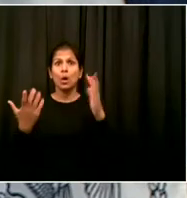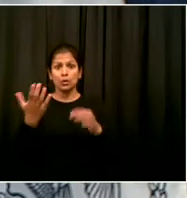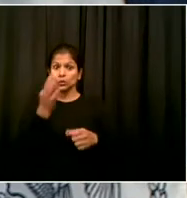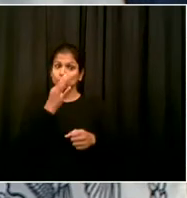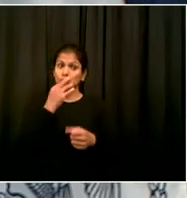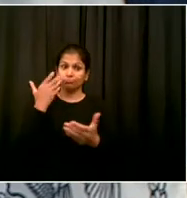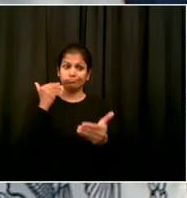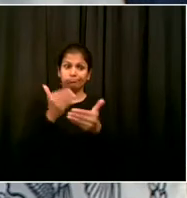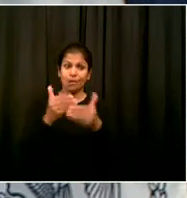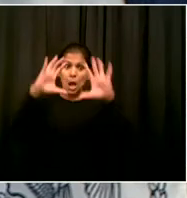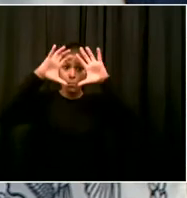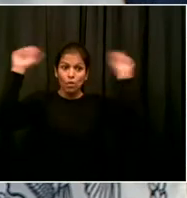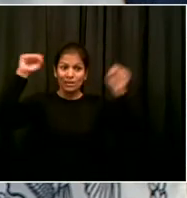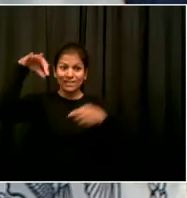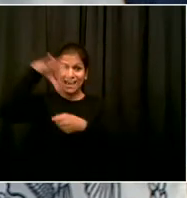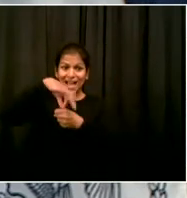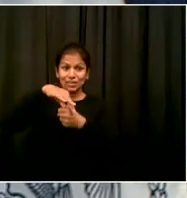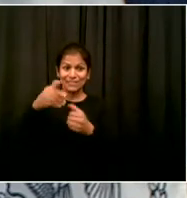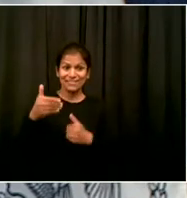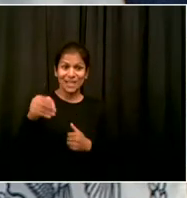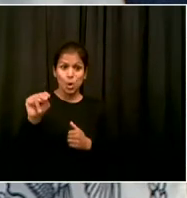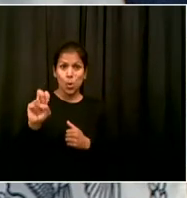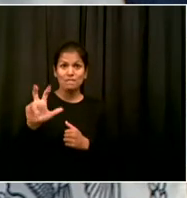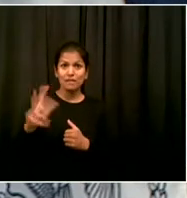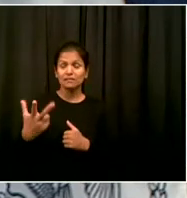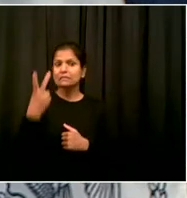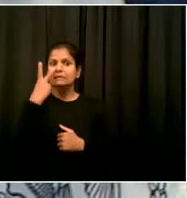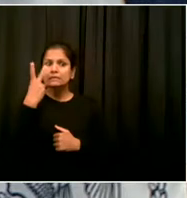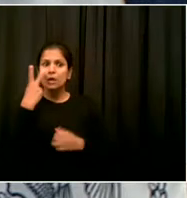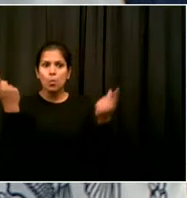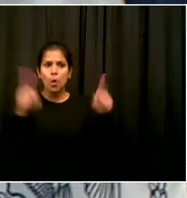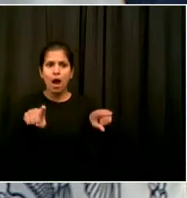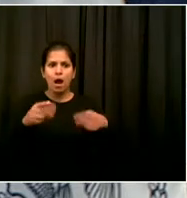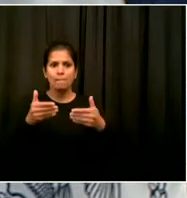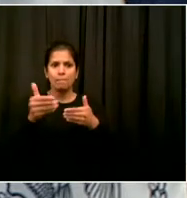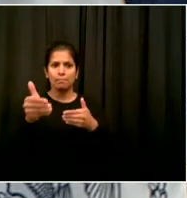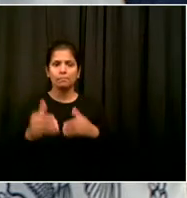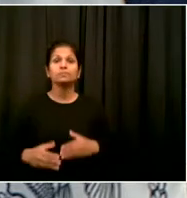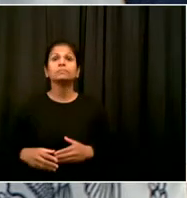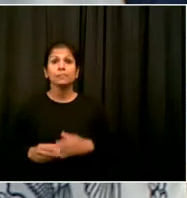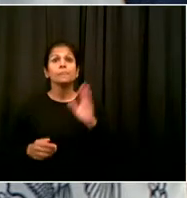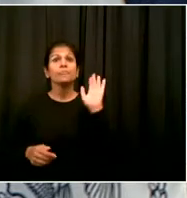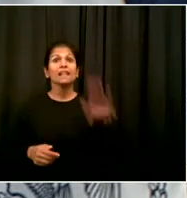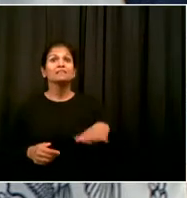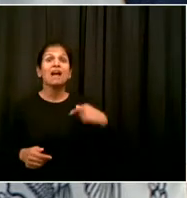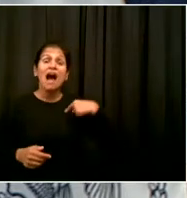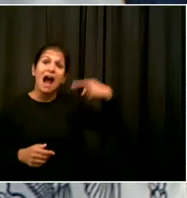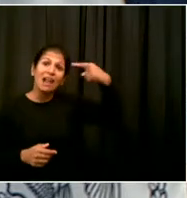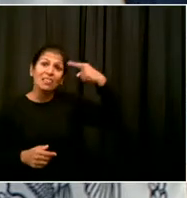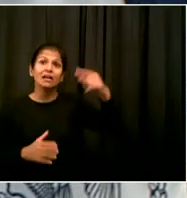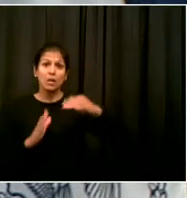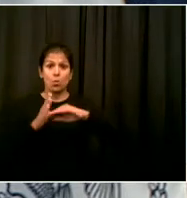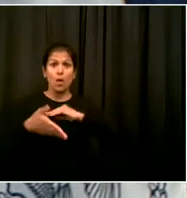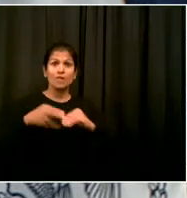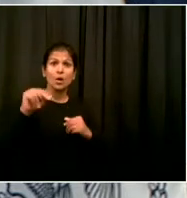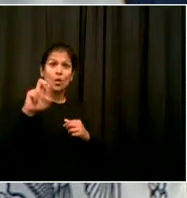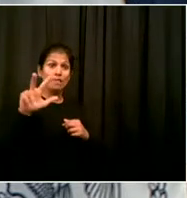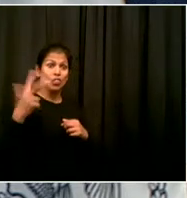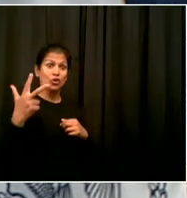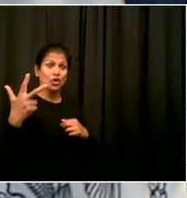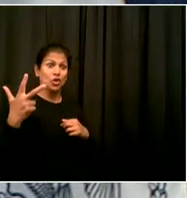and when there will be a stimulus and how big it will be. But I believe that stimulus should work to make whole